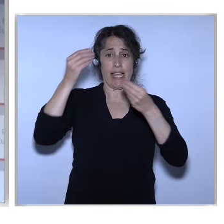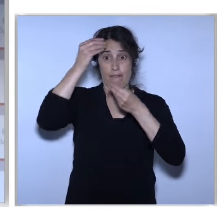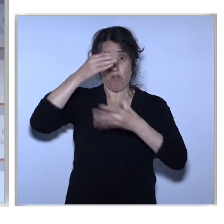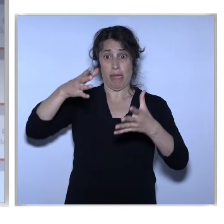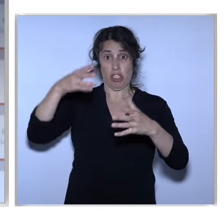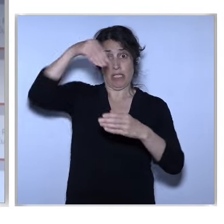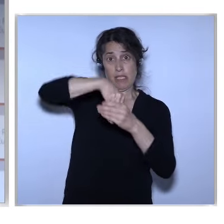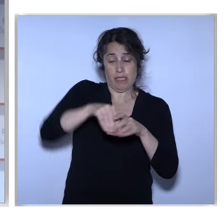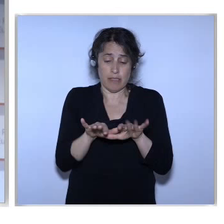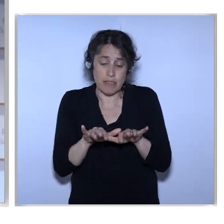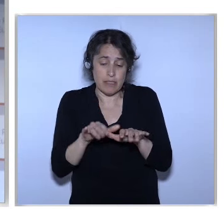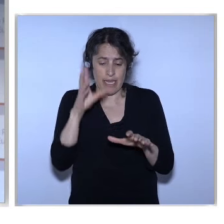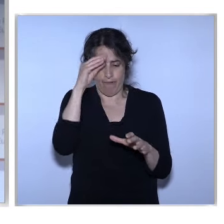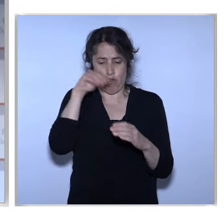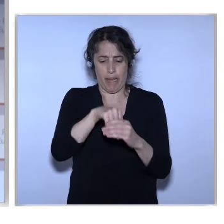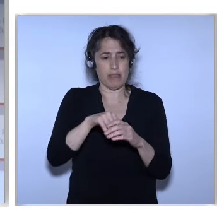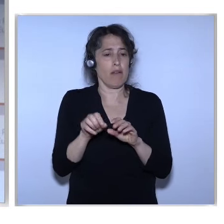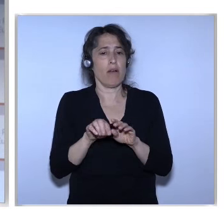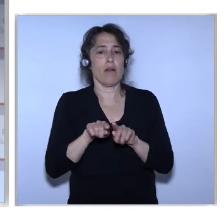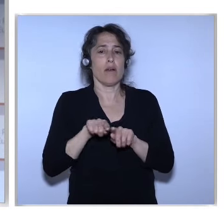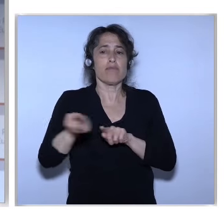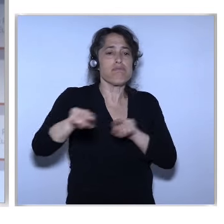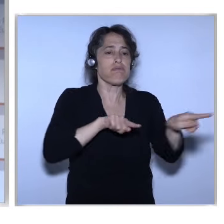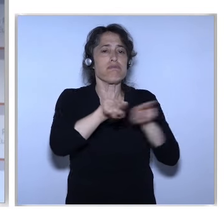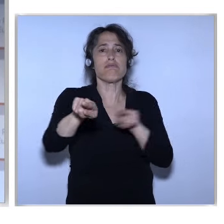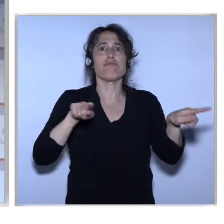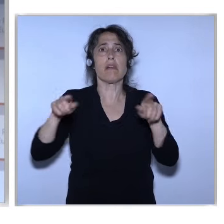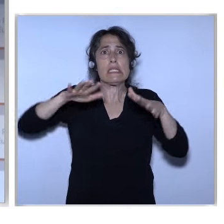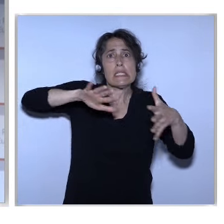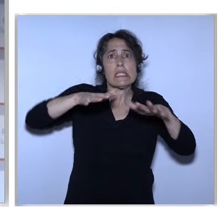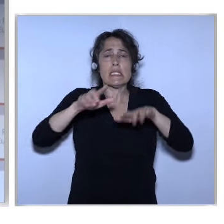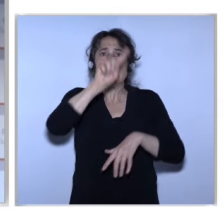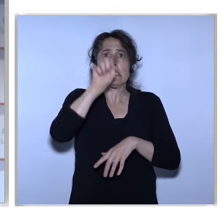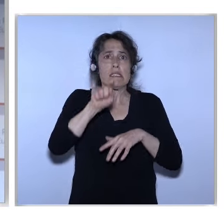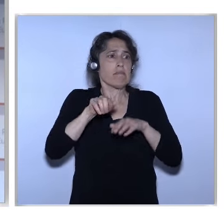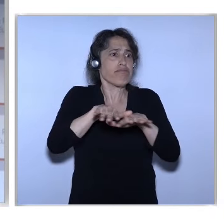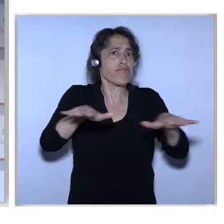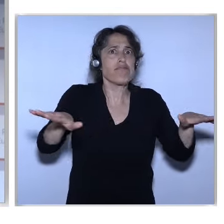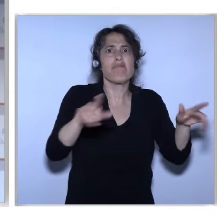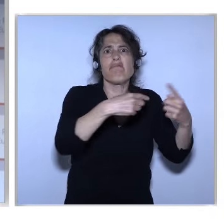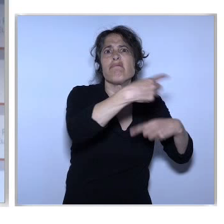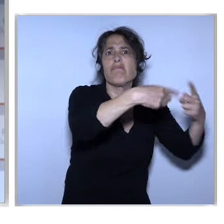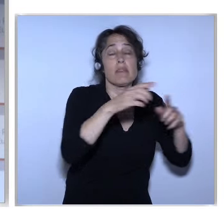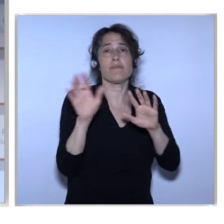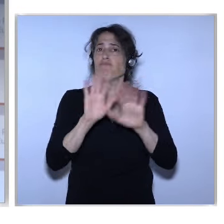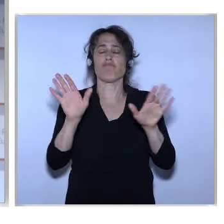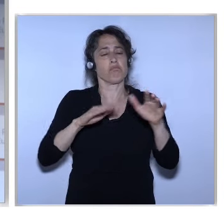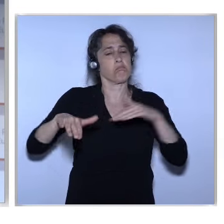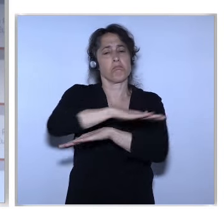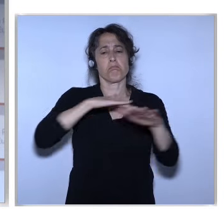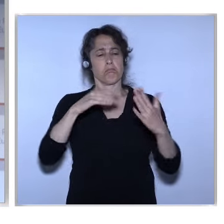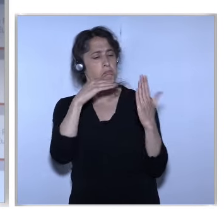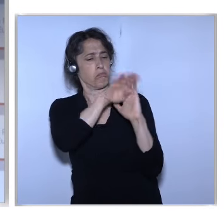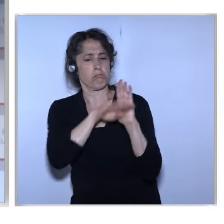And we have reached a general approach on the data protection regulation It will